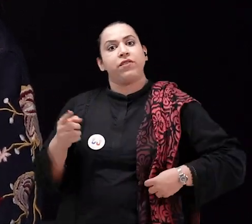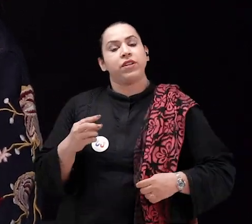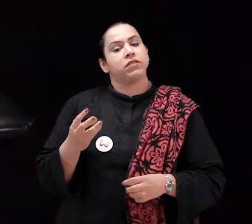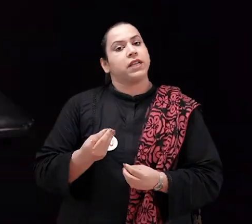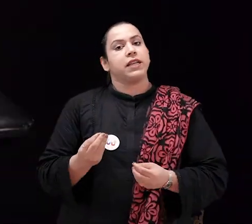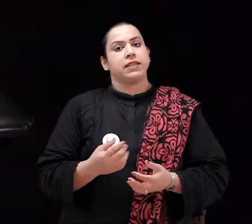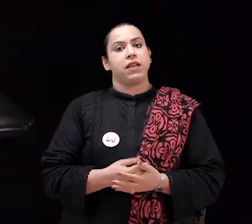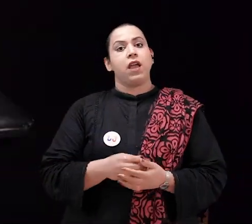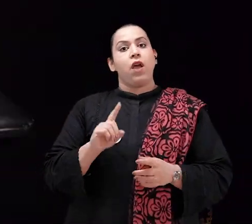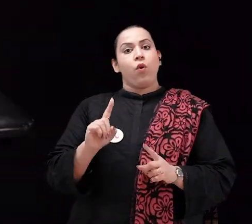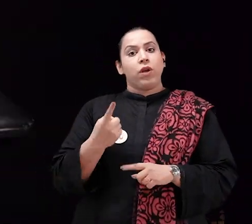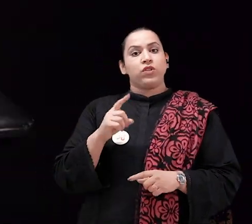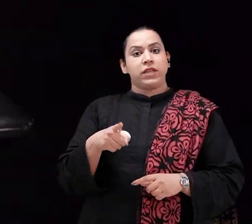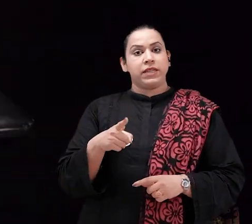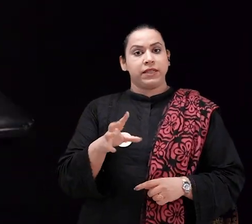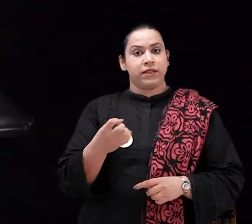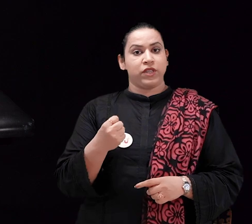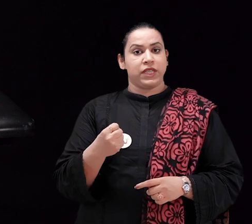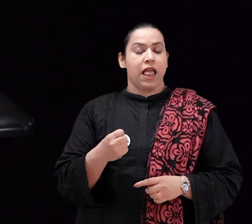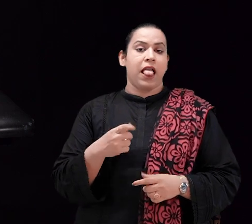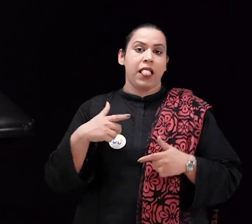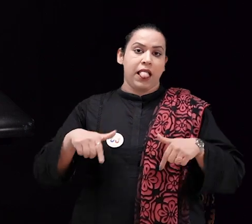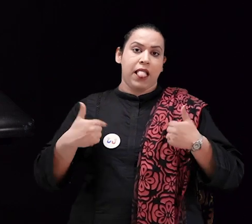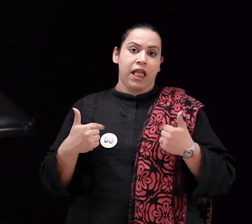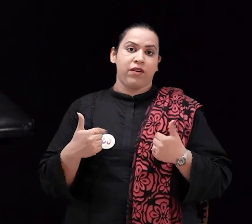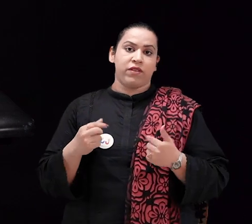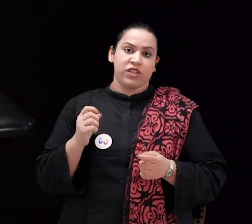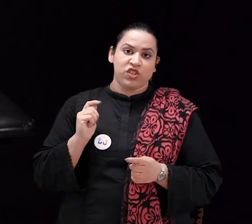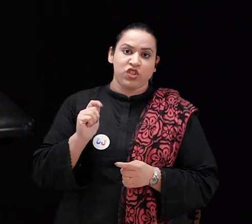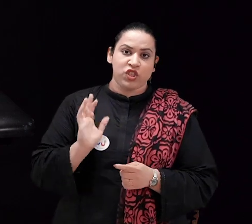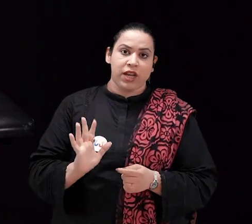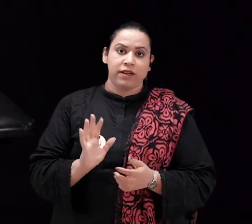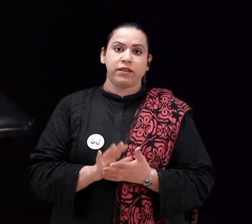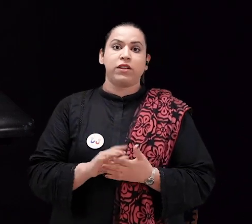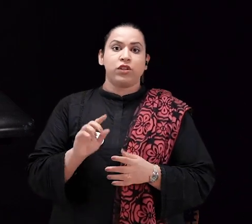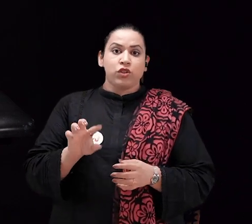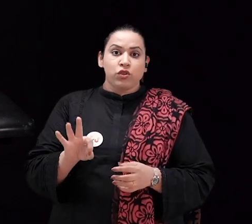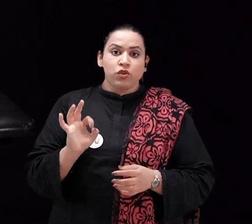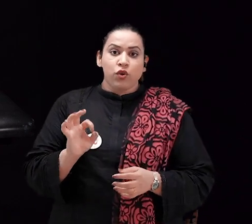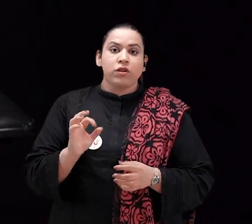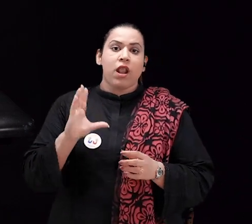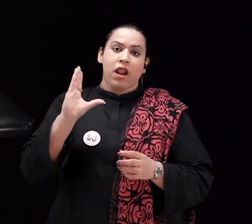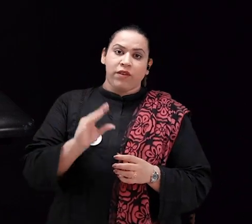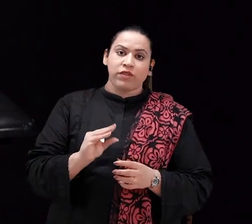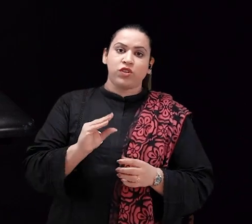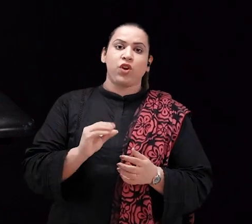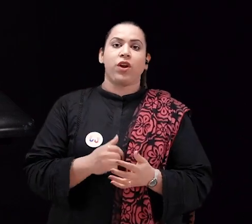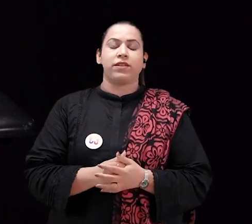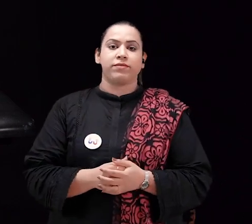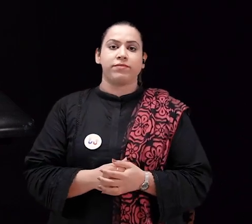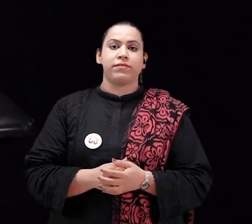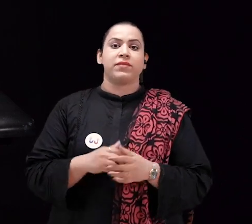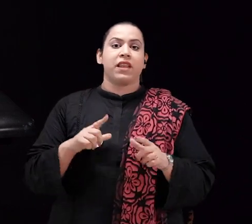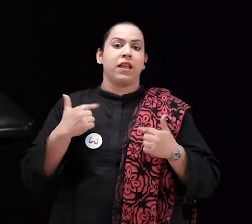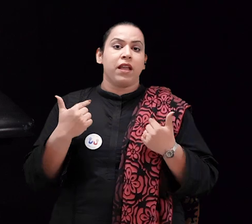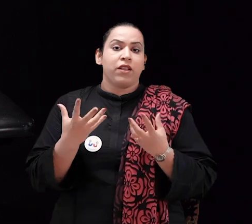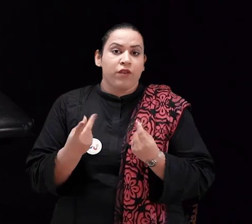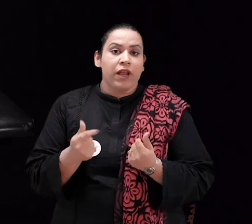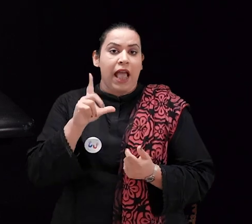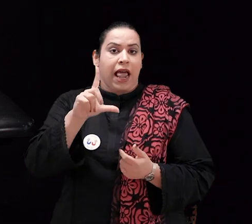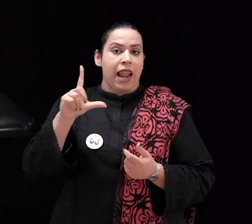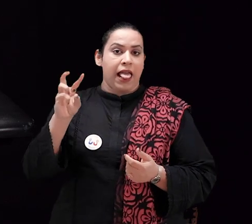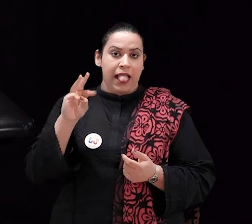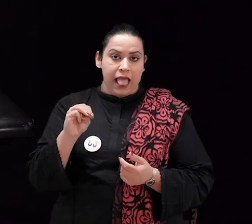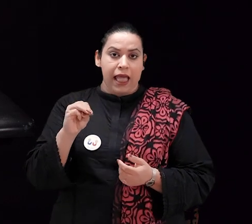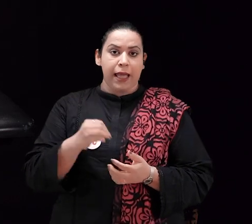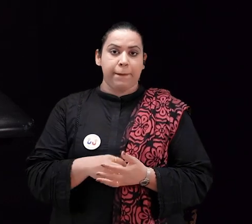happening and paths are made for you and everything is made easy once you take that decision to take your life in charge. Anyway, to cut a very long story